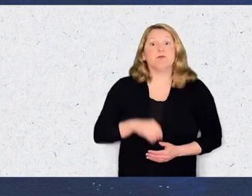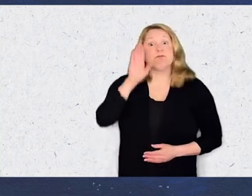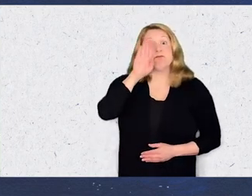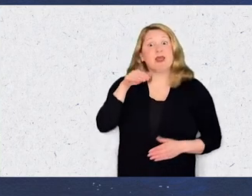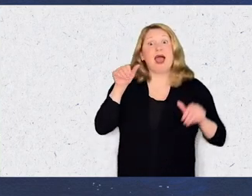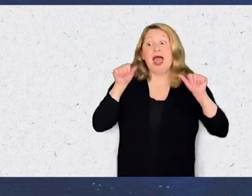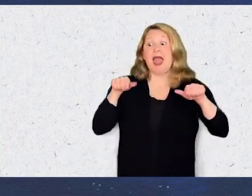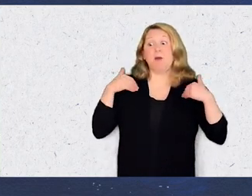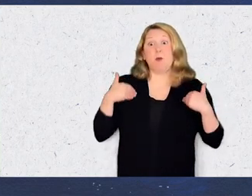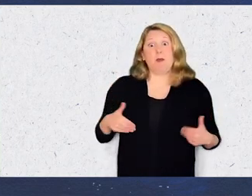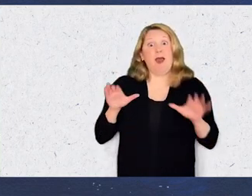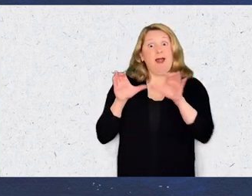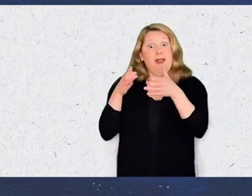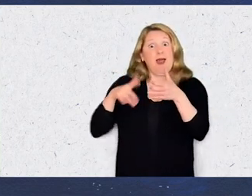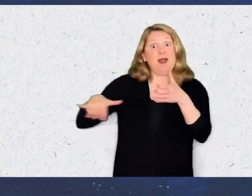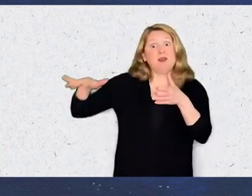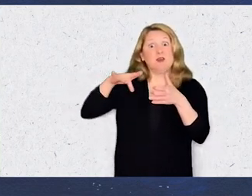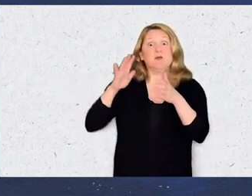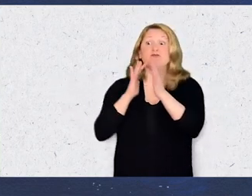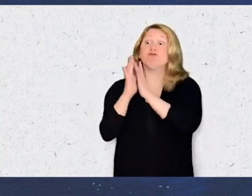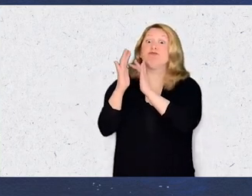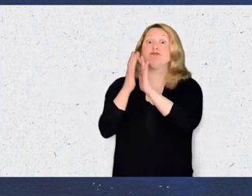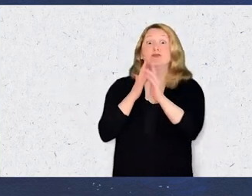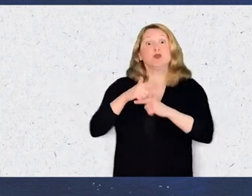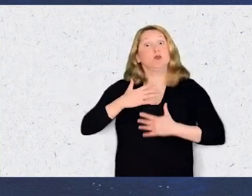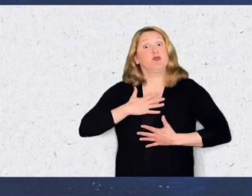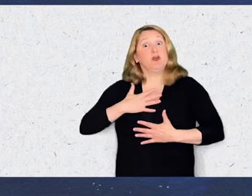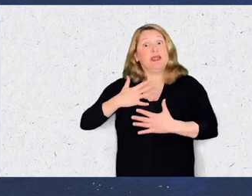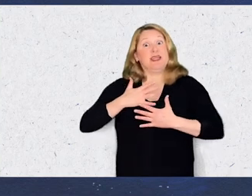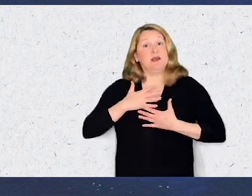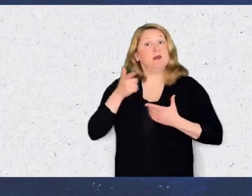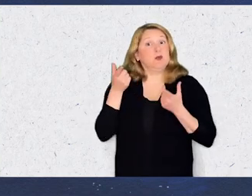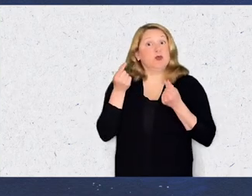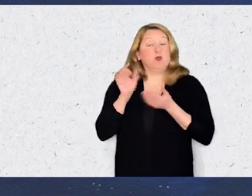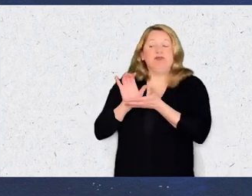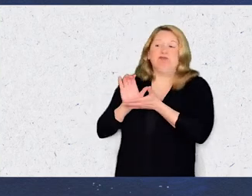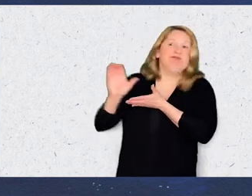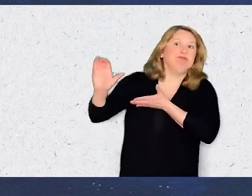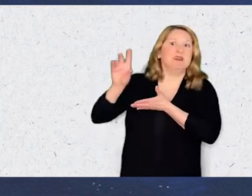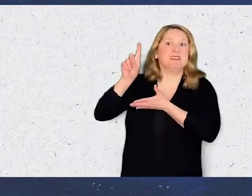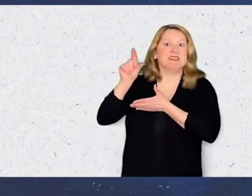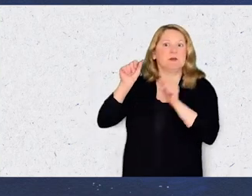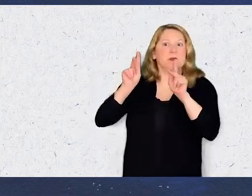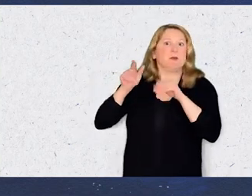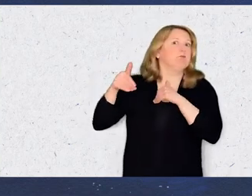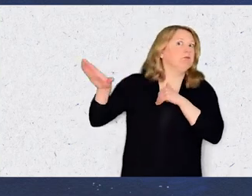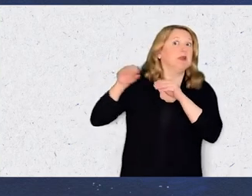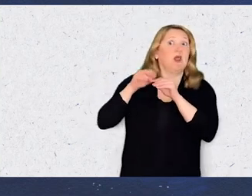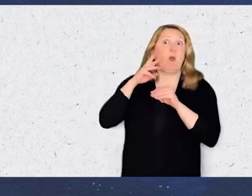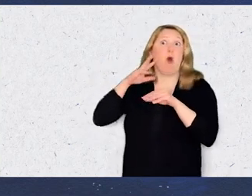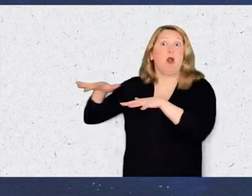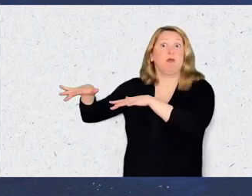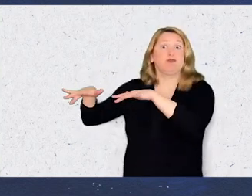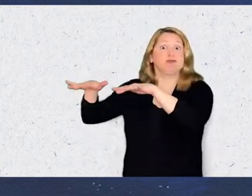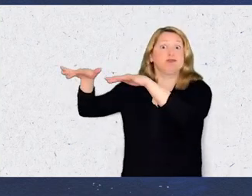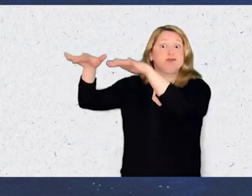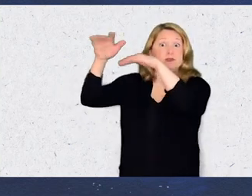The able-bodied collective, in an attempt to breathe, has shoved the disabled head under the water.